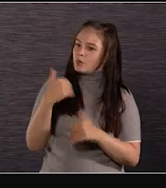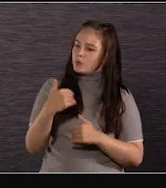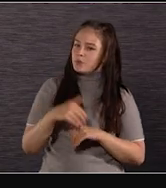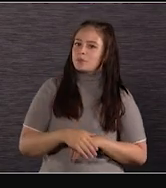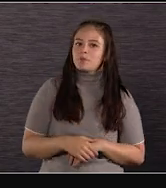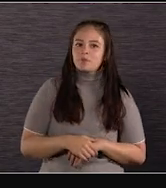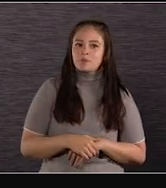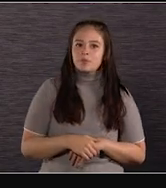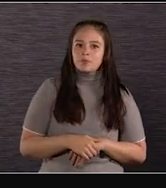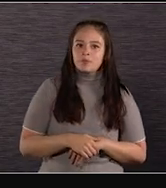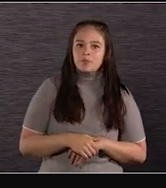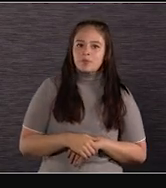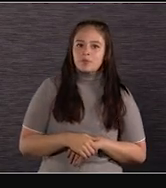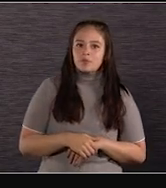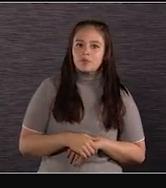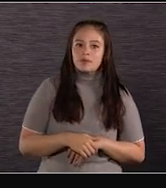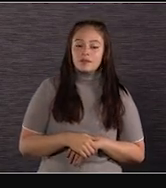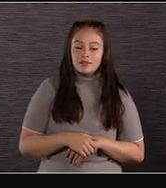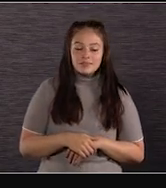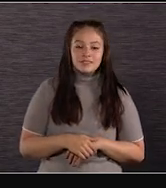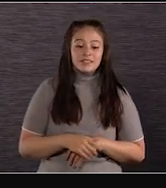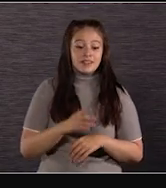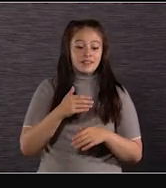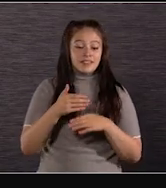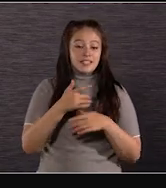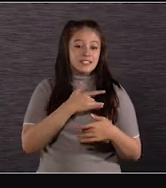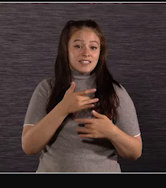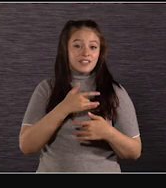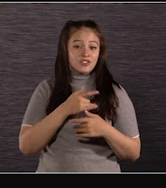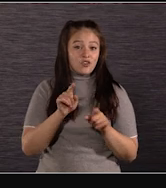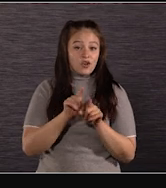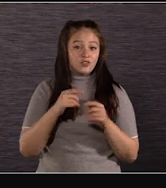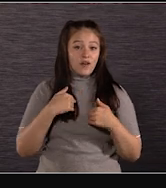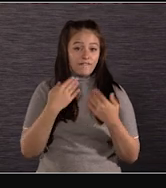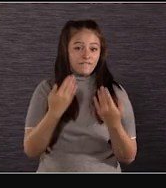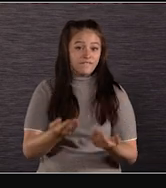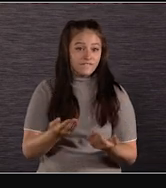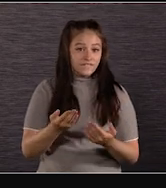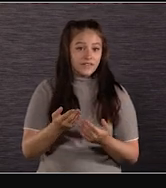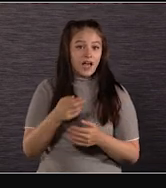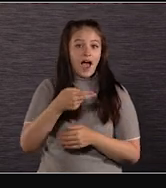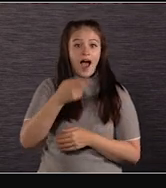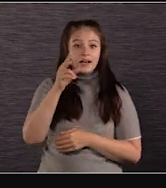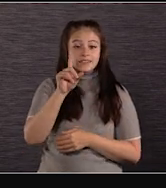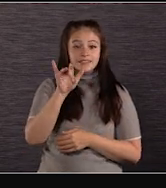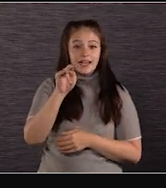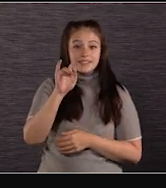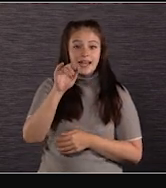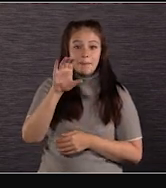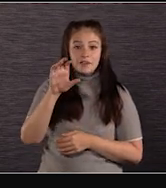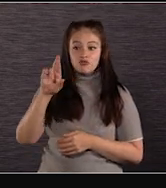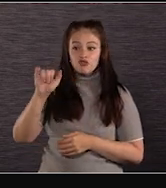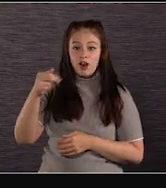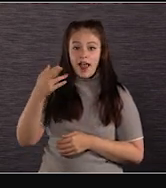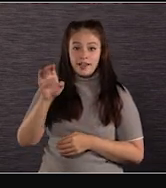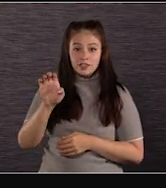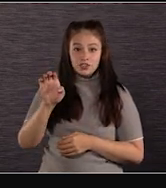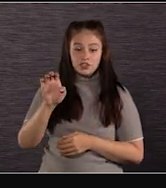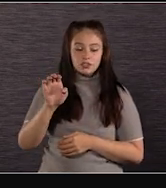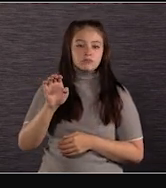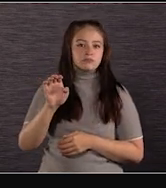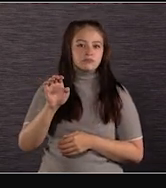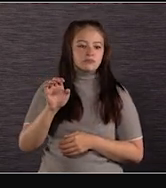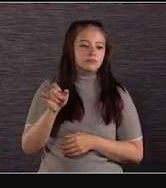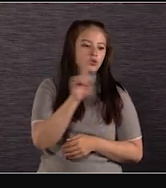Now to be outdone, though, the new sensor also offers a high dynamic range. It offers 16 stops of dynamic range versus the